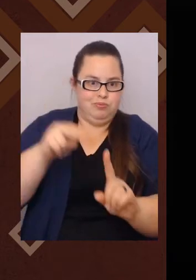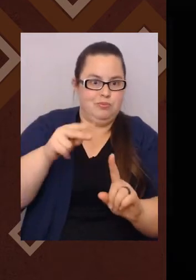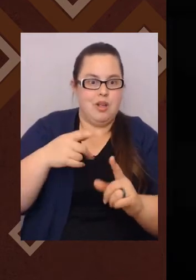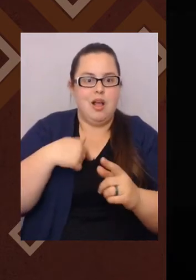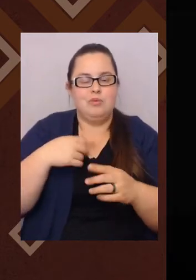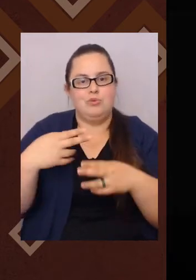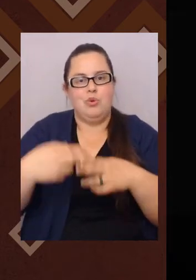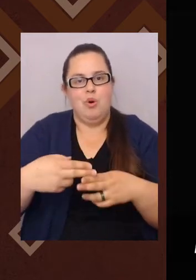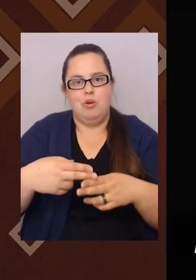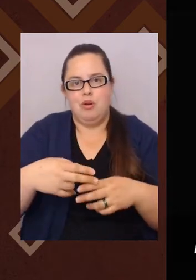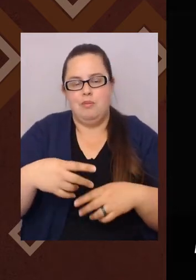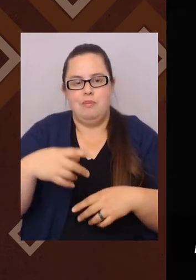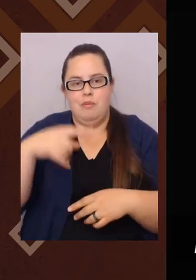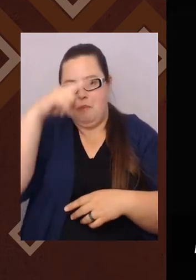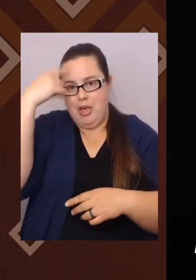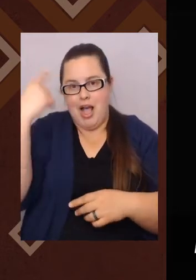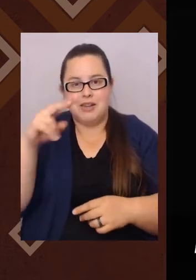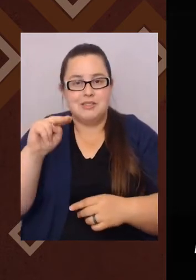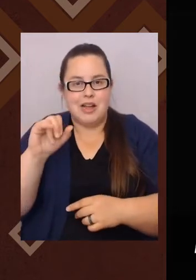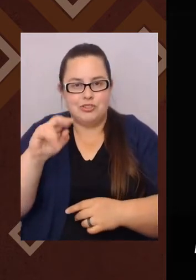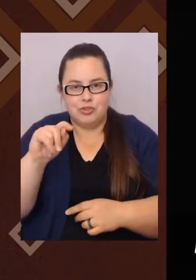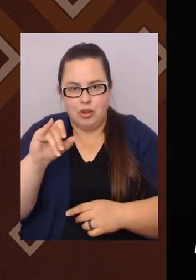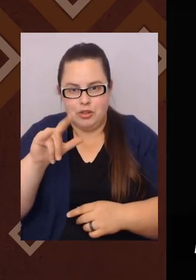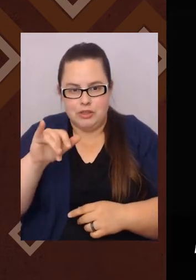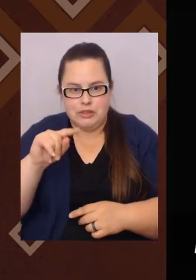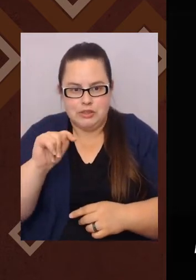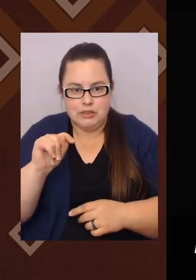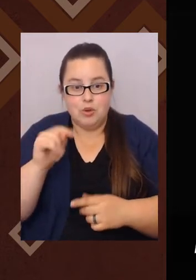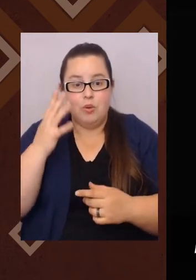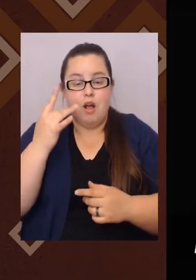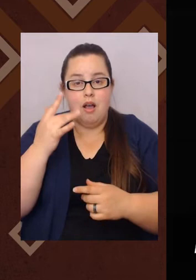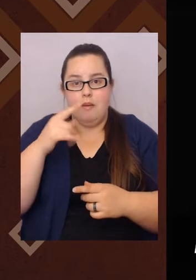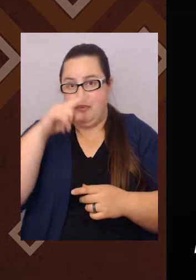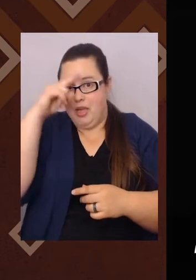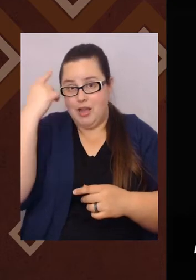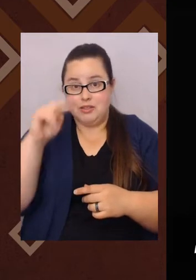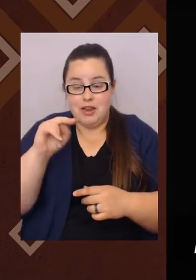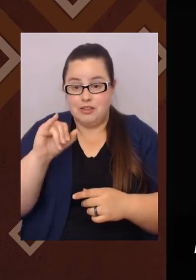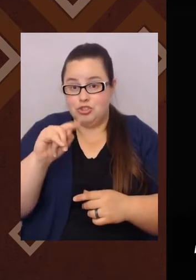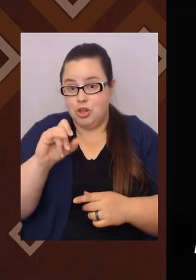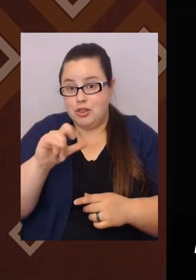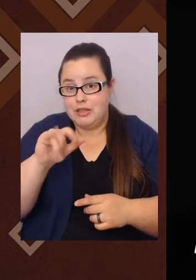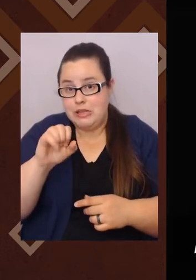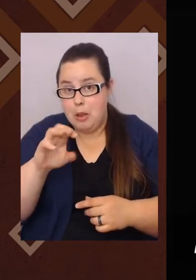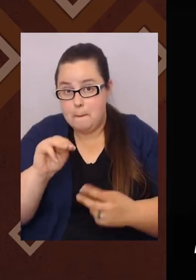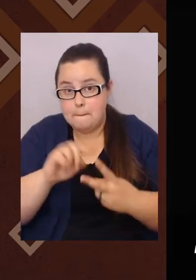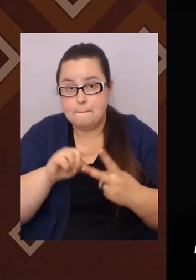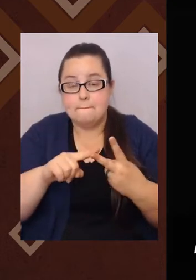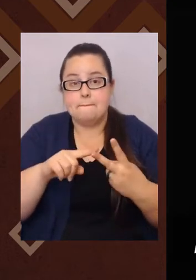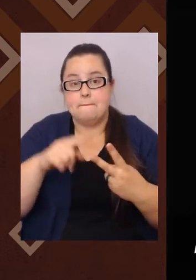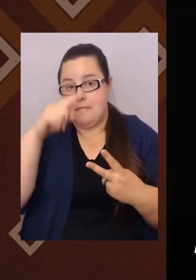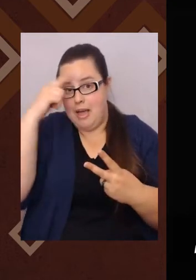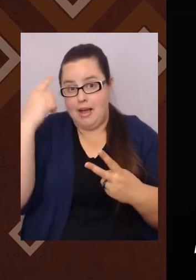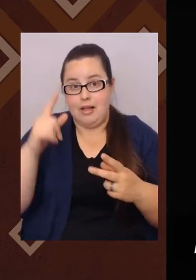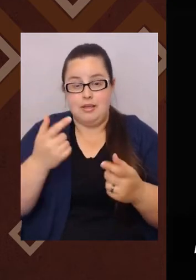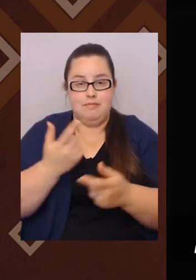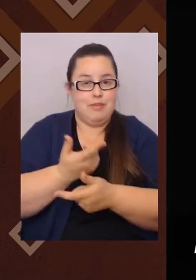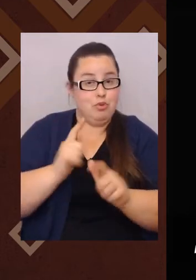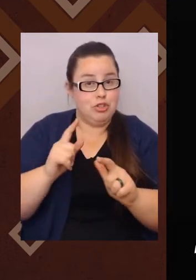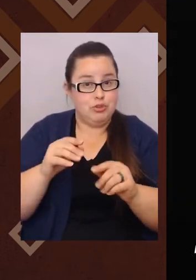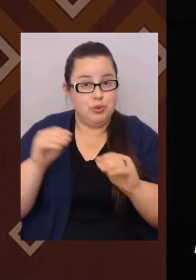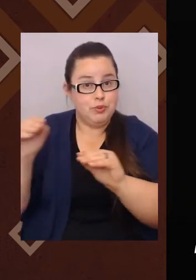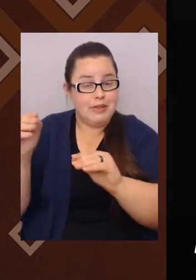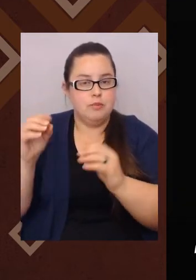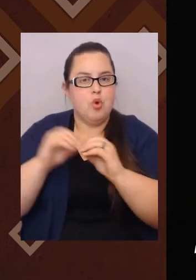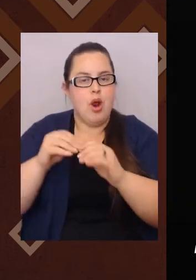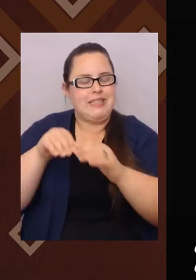my skin. Because I talk white, I'm not Dominican. I'm not black. Or